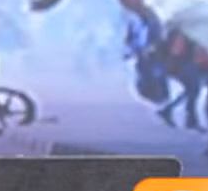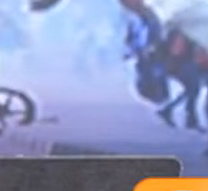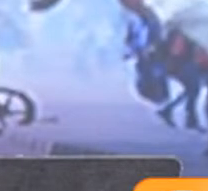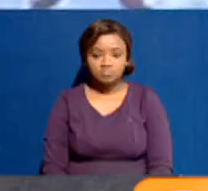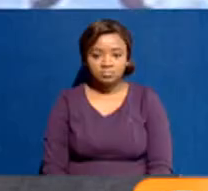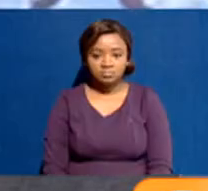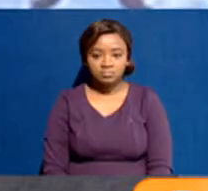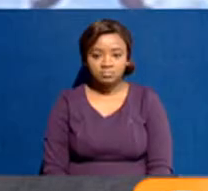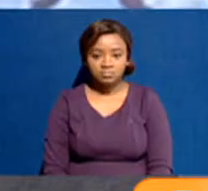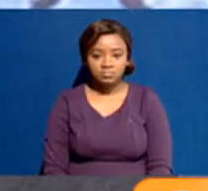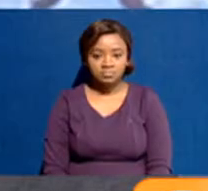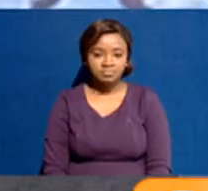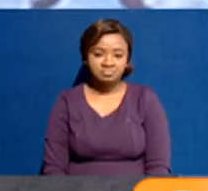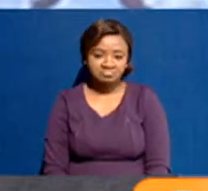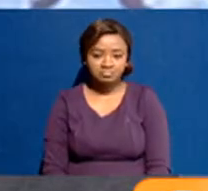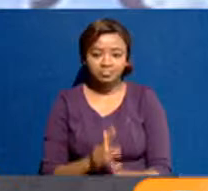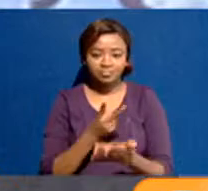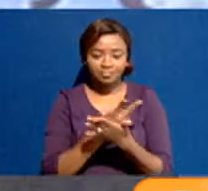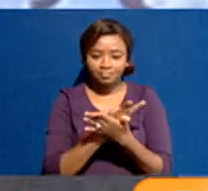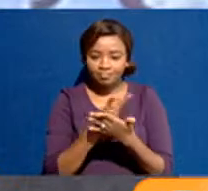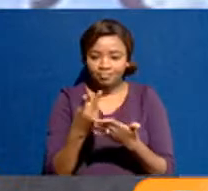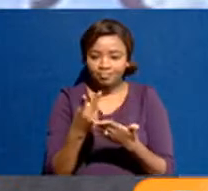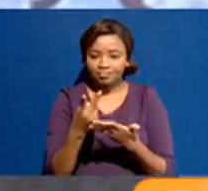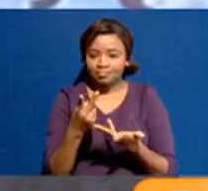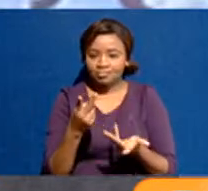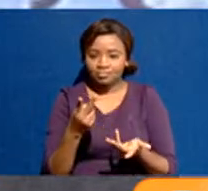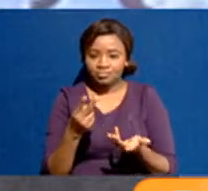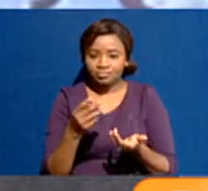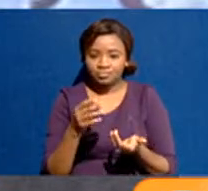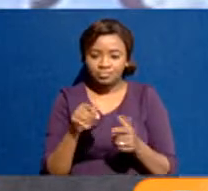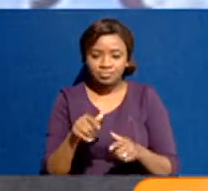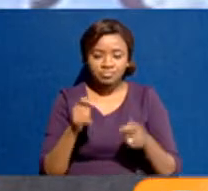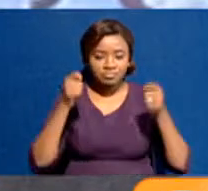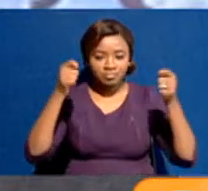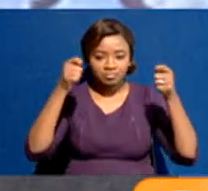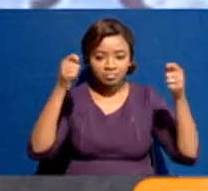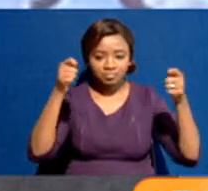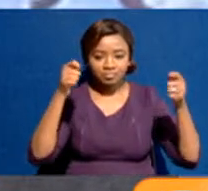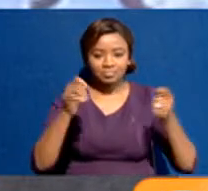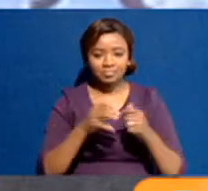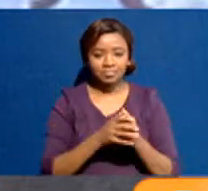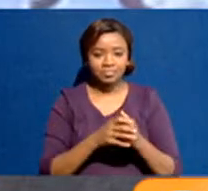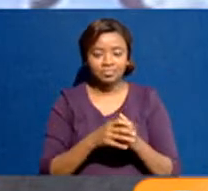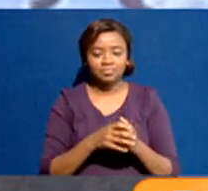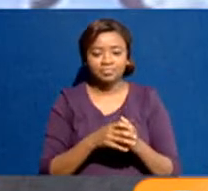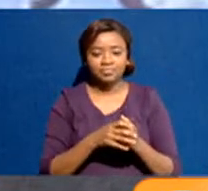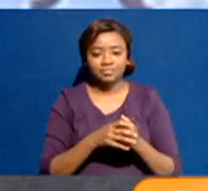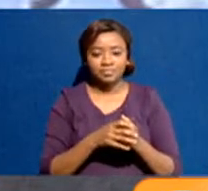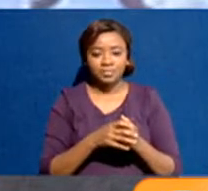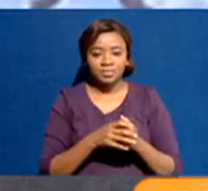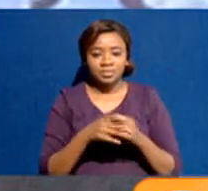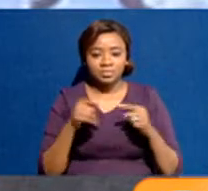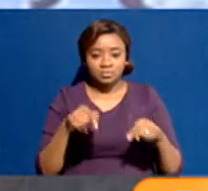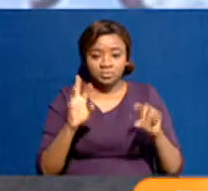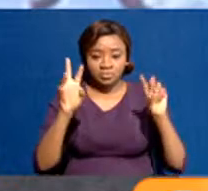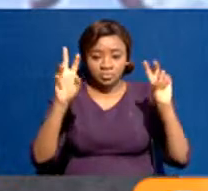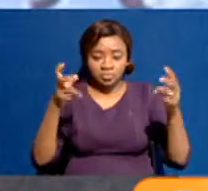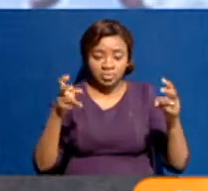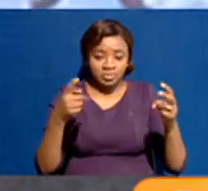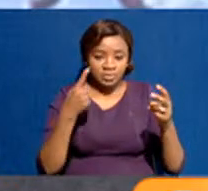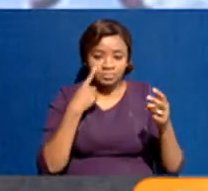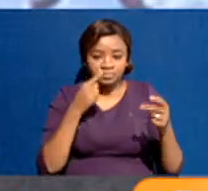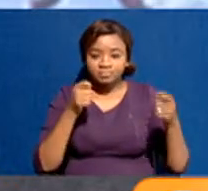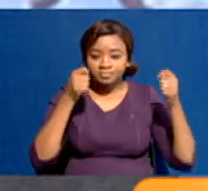democratic ideals and the economy, civil liberties, and civic duties. And that's why tonight we'll be delving into the topic of